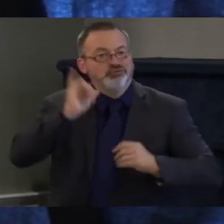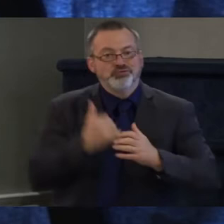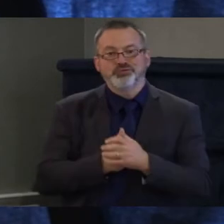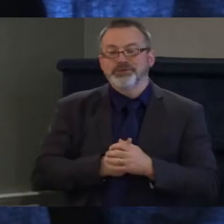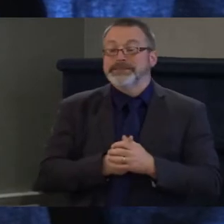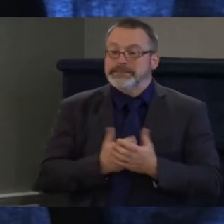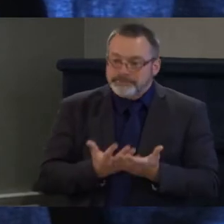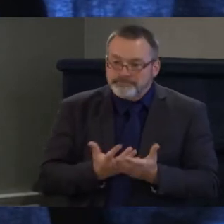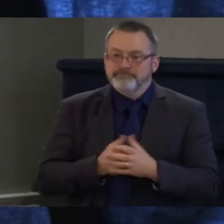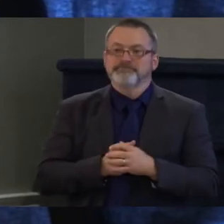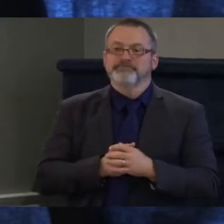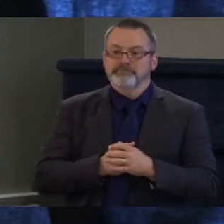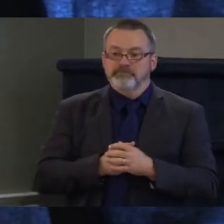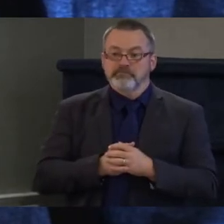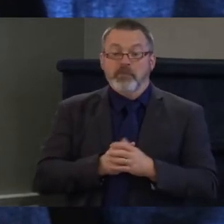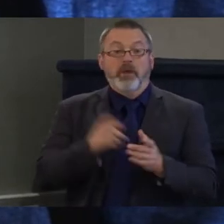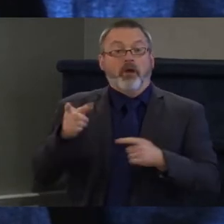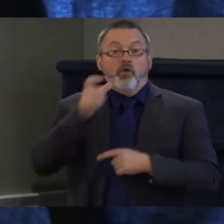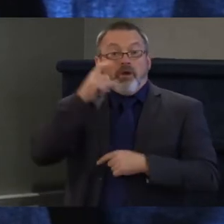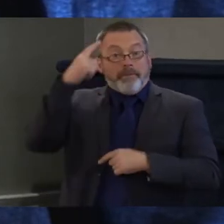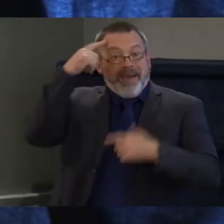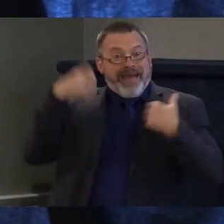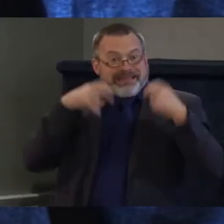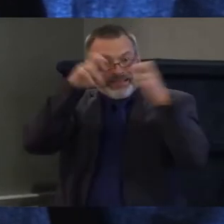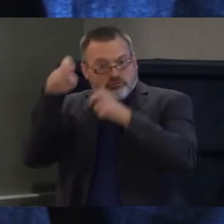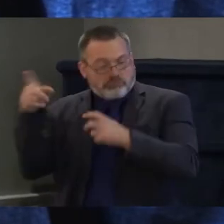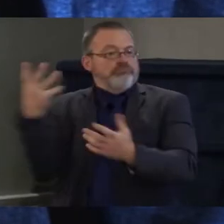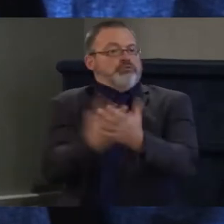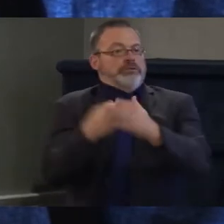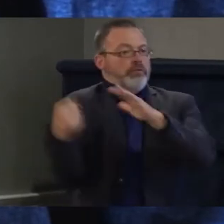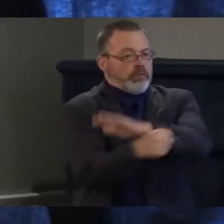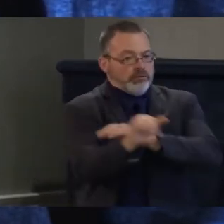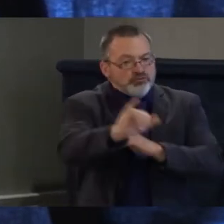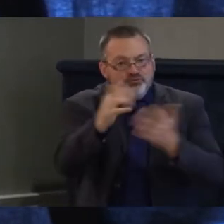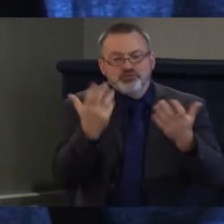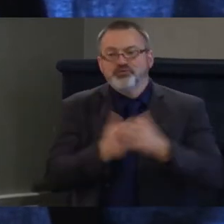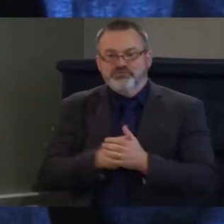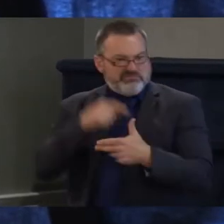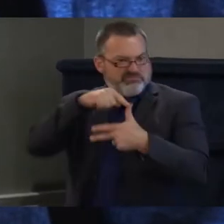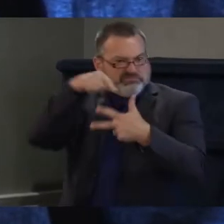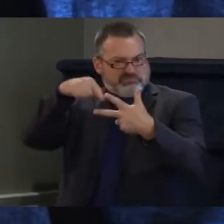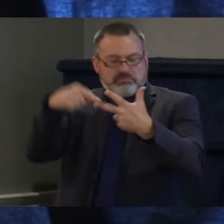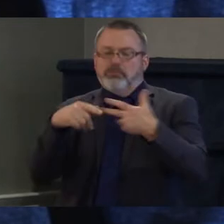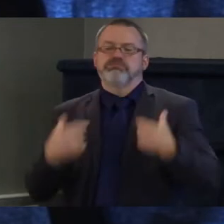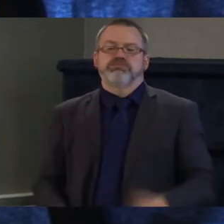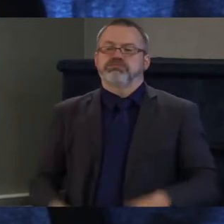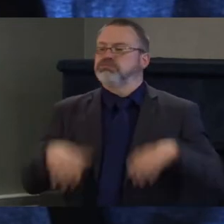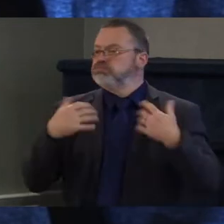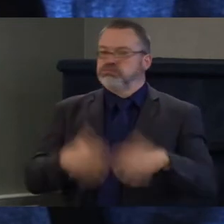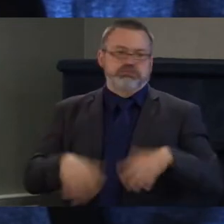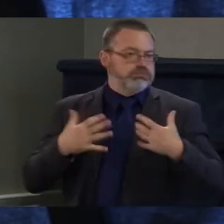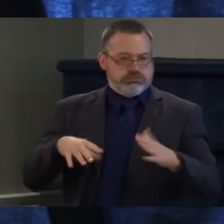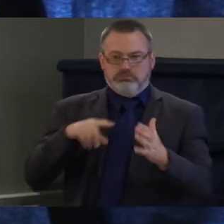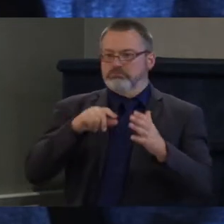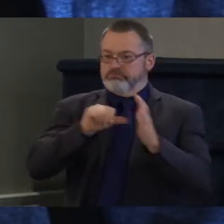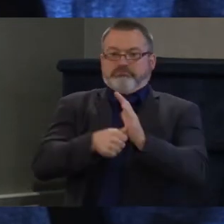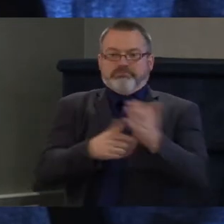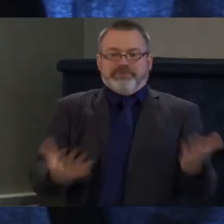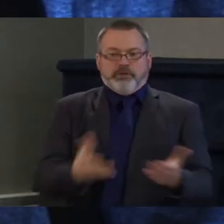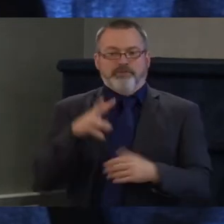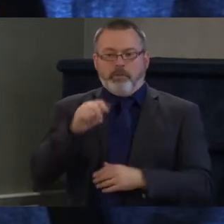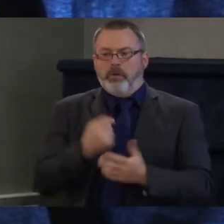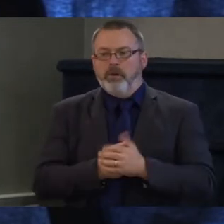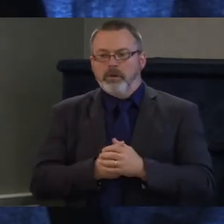And this is the thing that so many people don't want to talk about. We are incarcerating people who have mental health struggles and